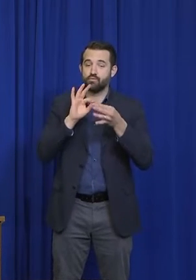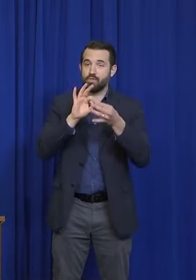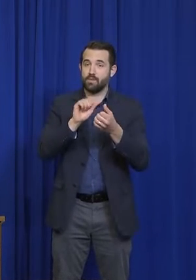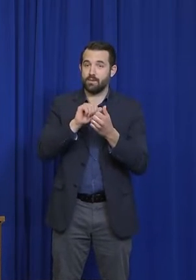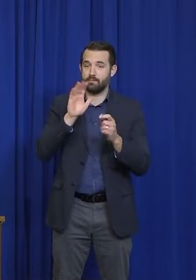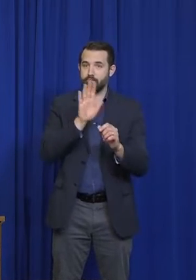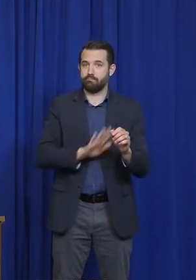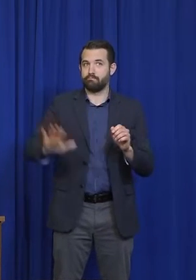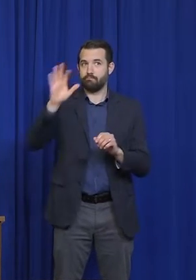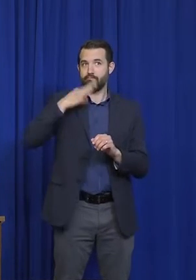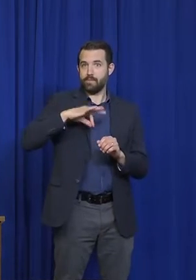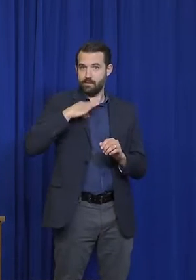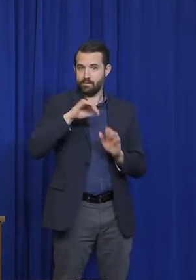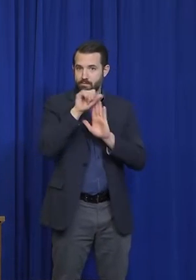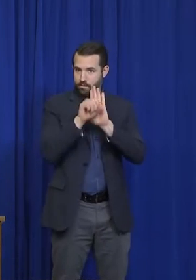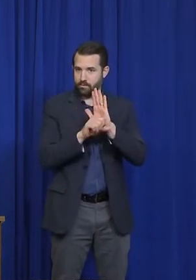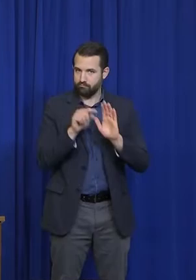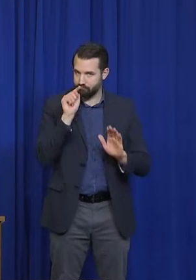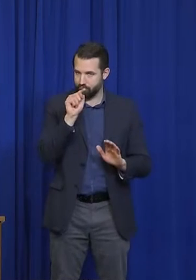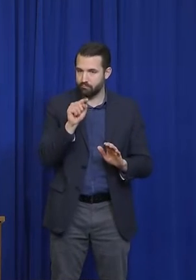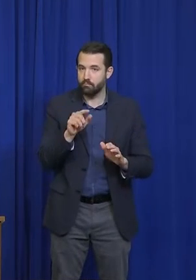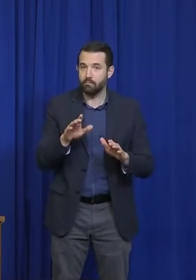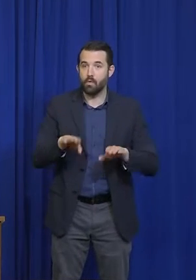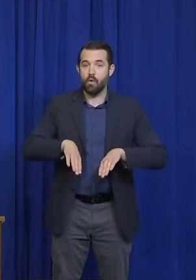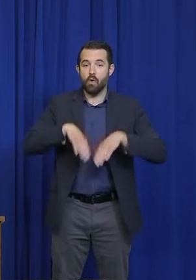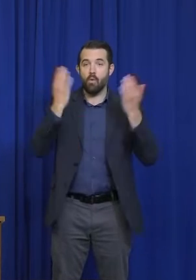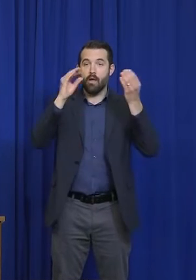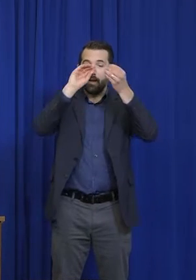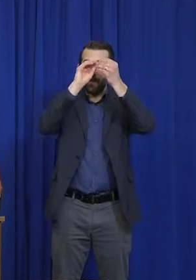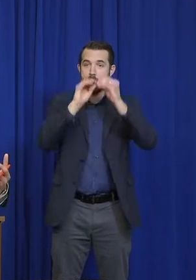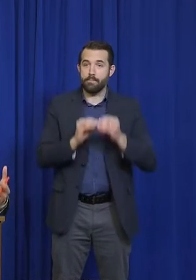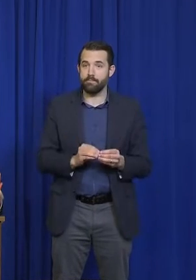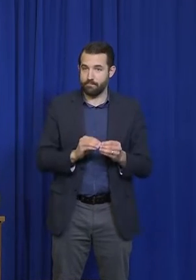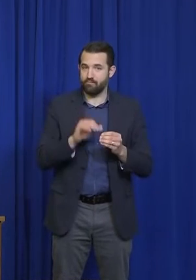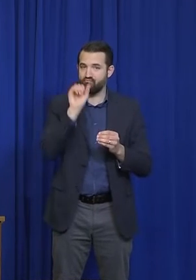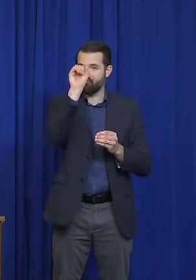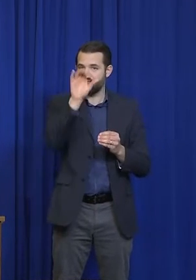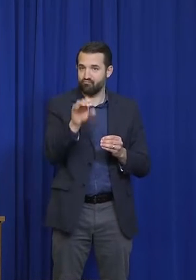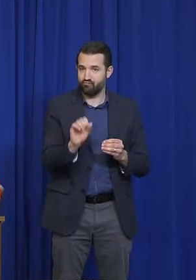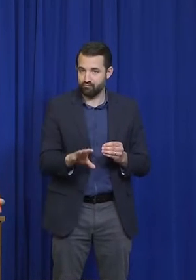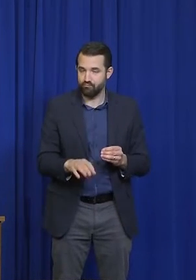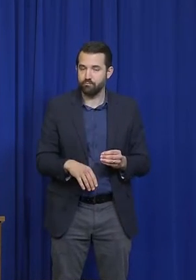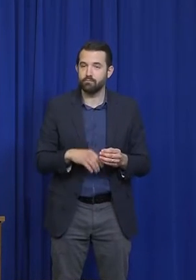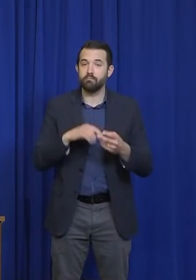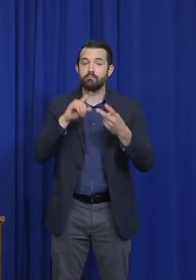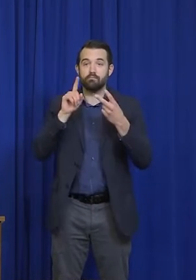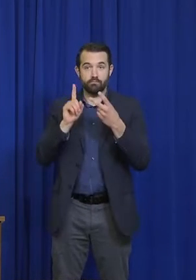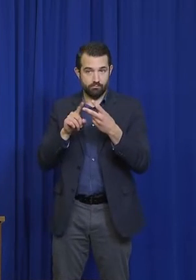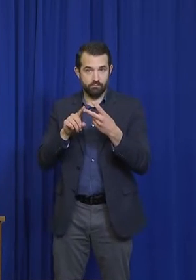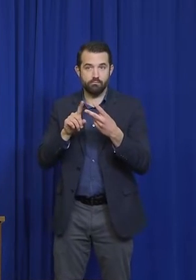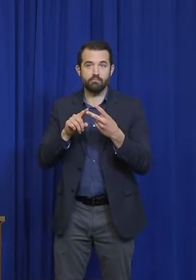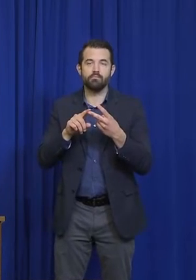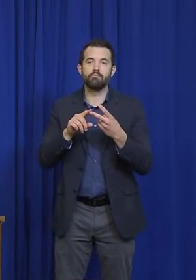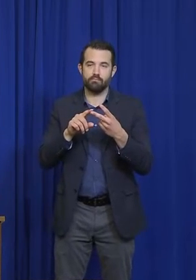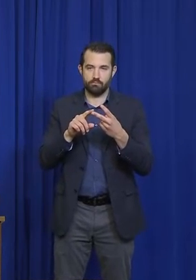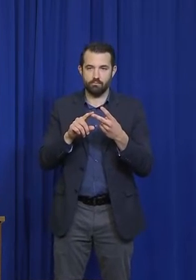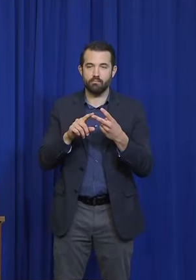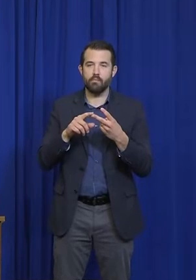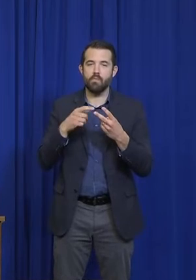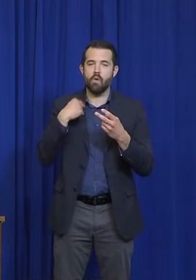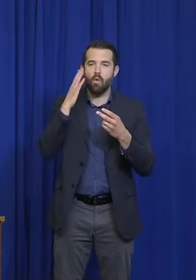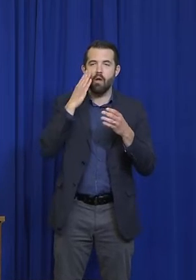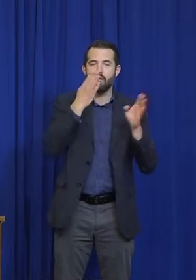start by providing some of the numbers in terms of where we are and pull back a bit to talk about the public health landscape and some